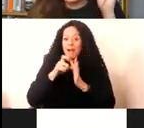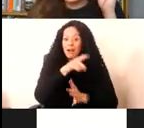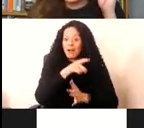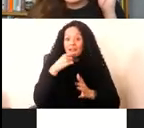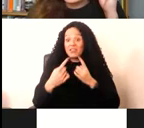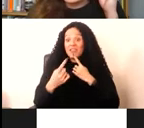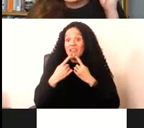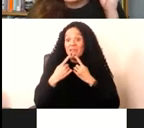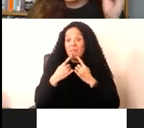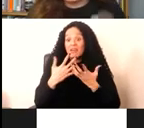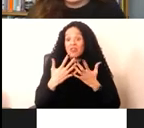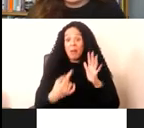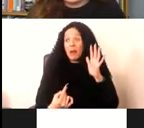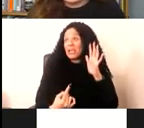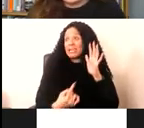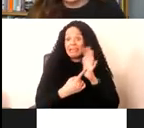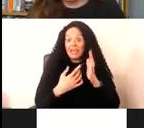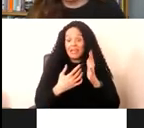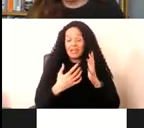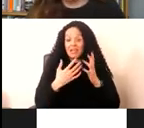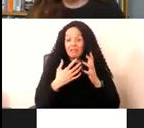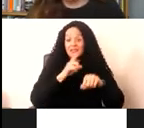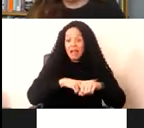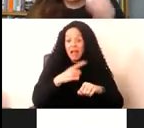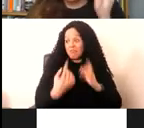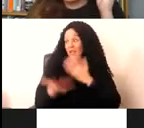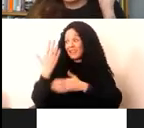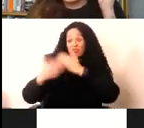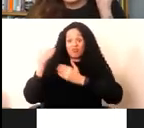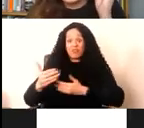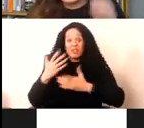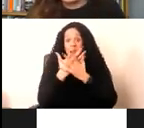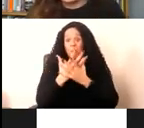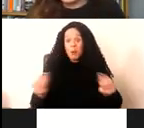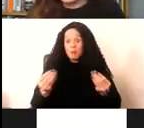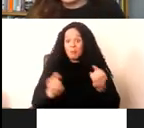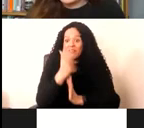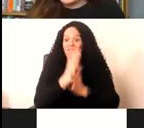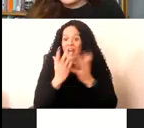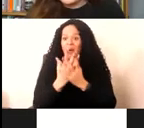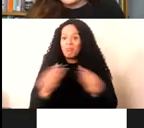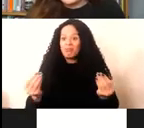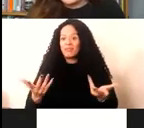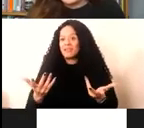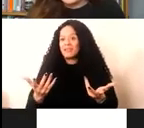about a key moment in computer history, which is which is lost. Just to conclude very quickly,